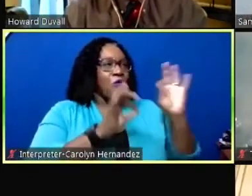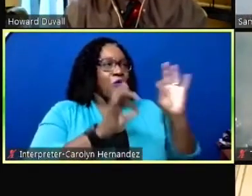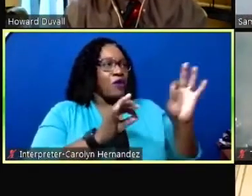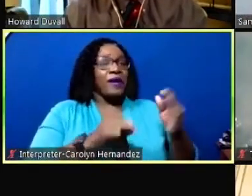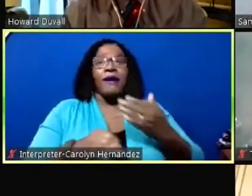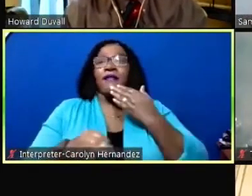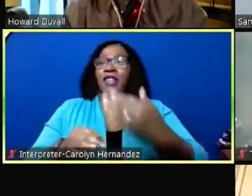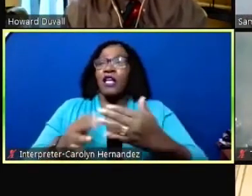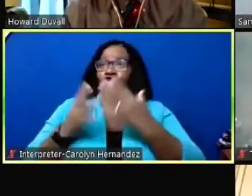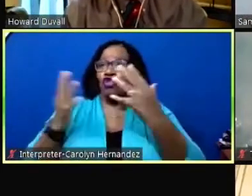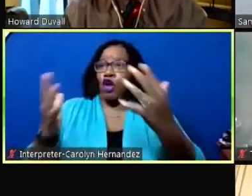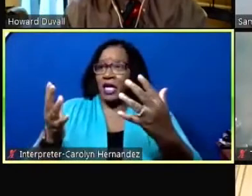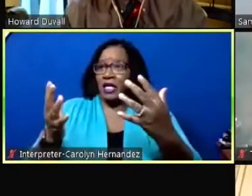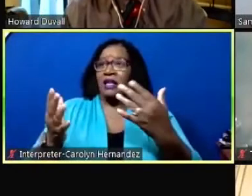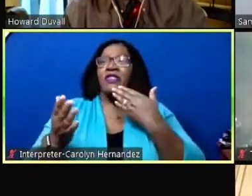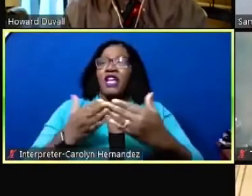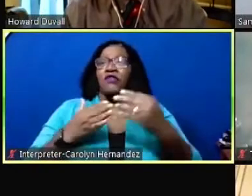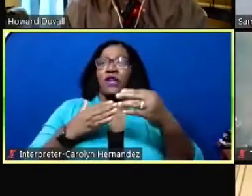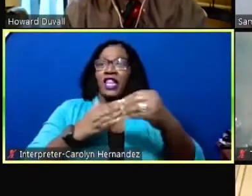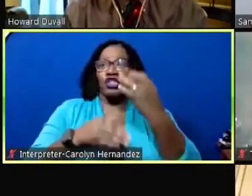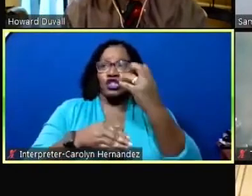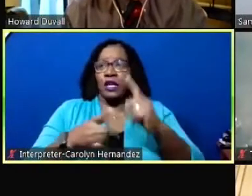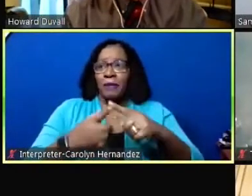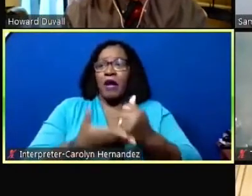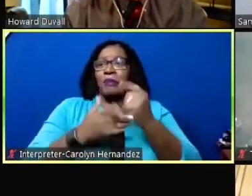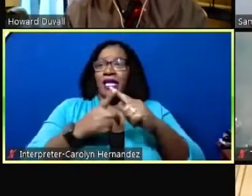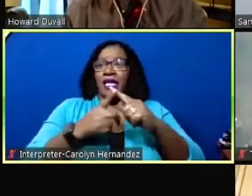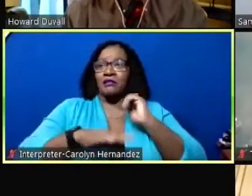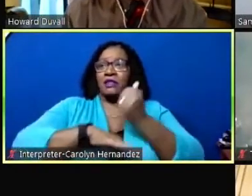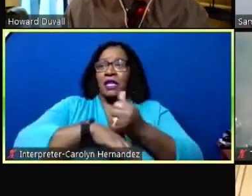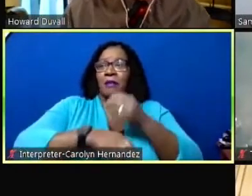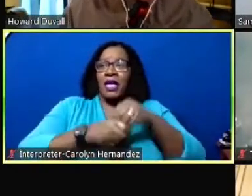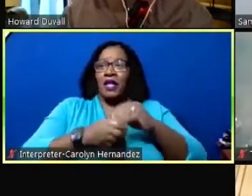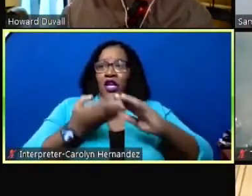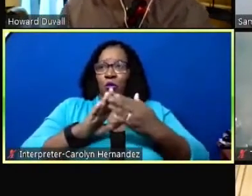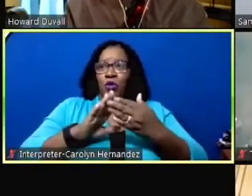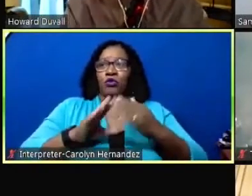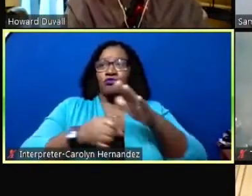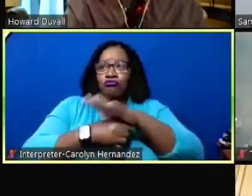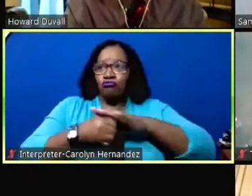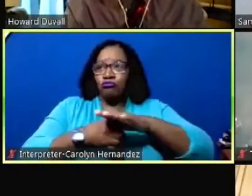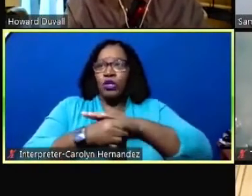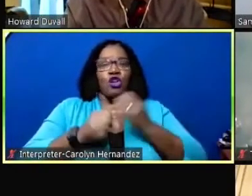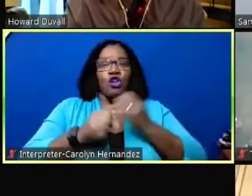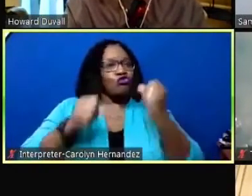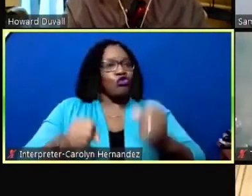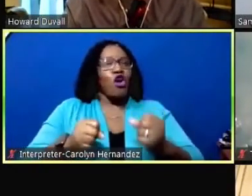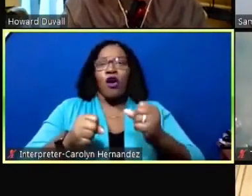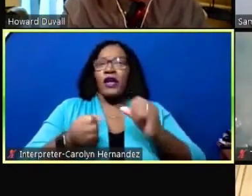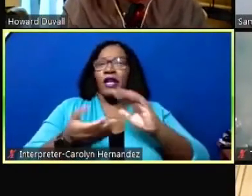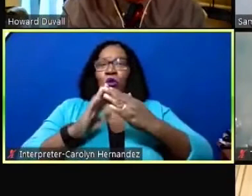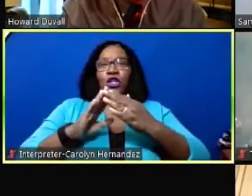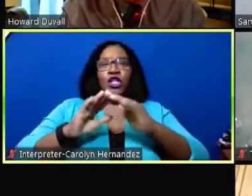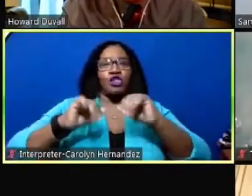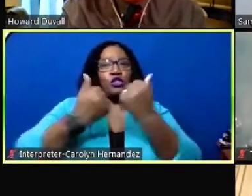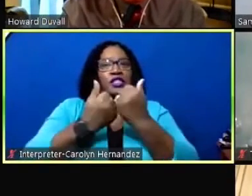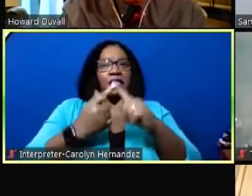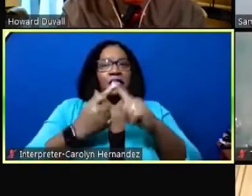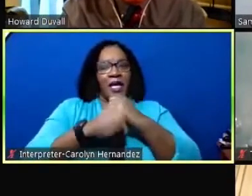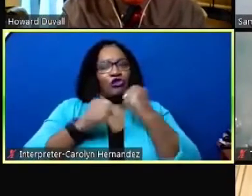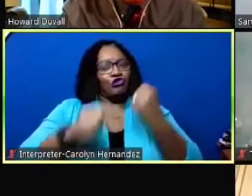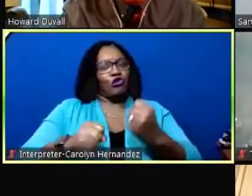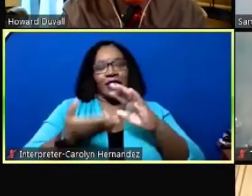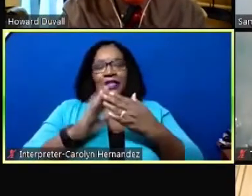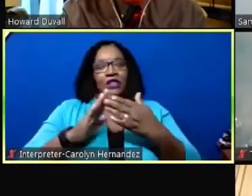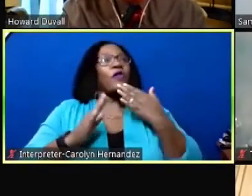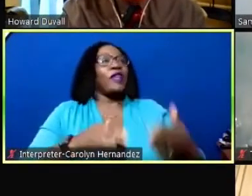thank you so much and thank you for your leadership in helping get things organized in the neighborhood strong neighborhood associations make a strong neighborhood and strong neighborhoods make a strong city so